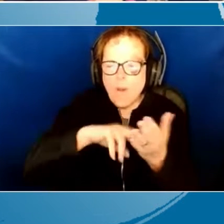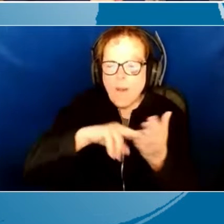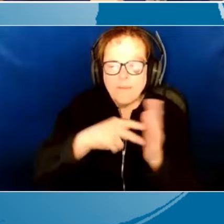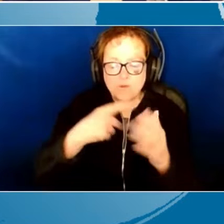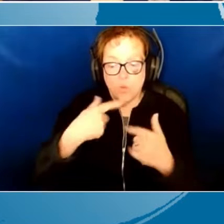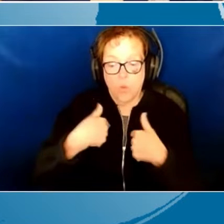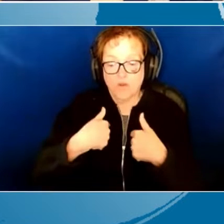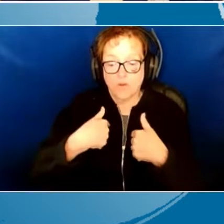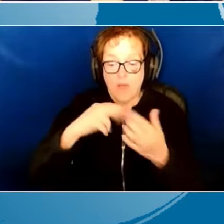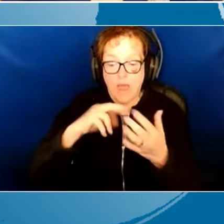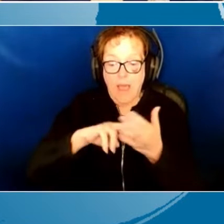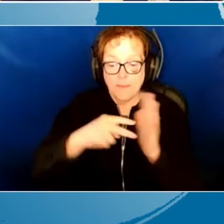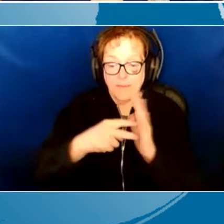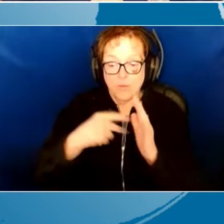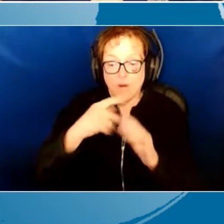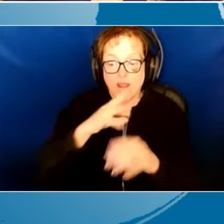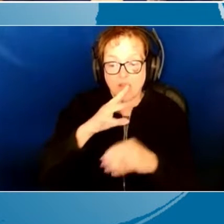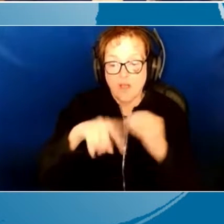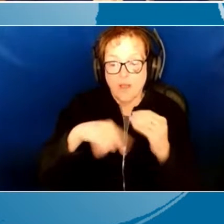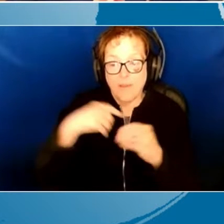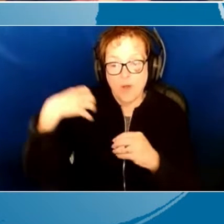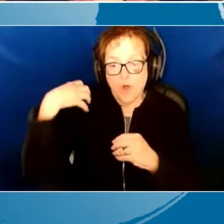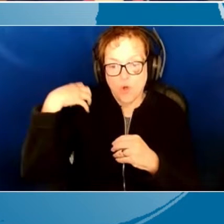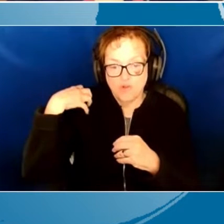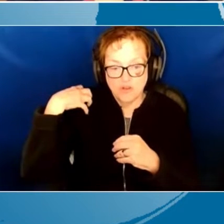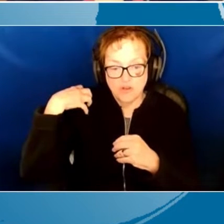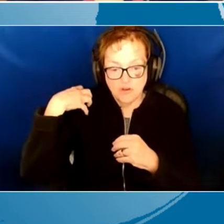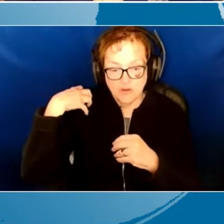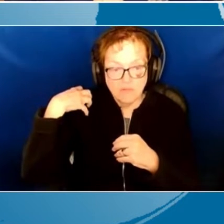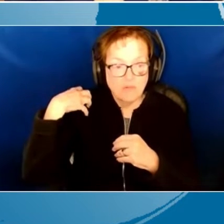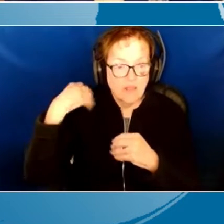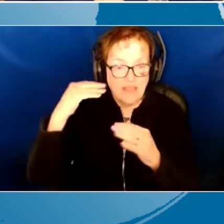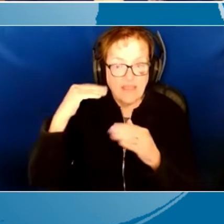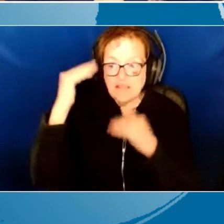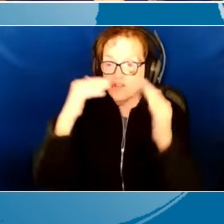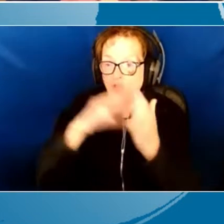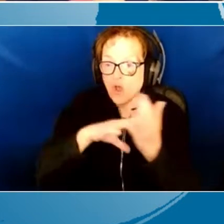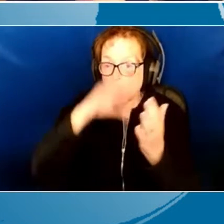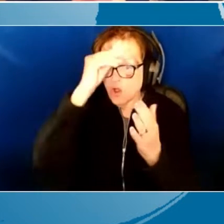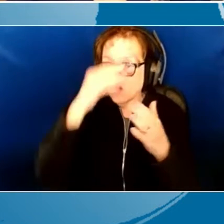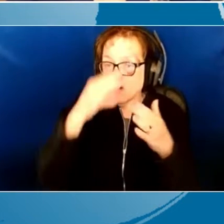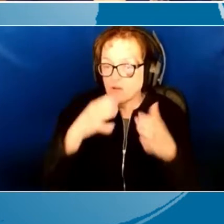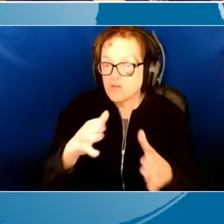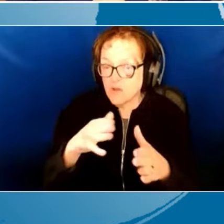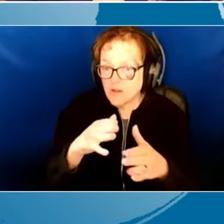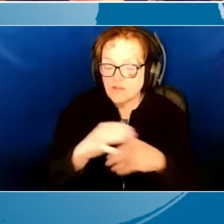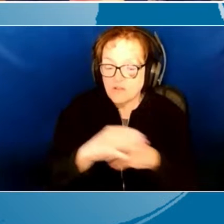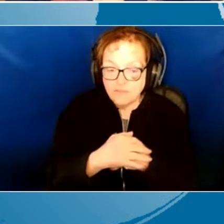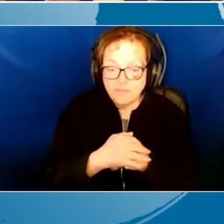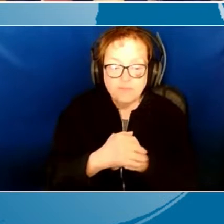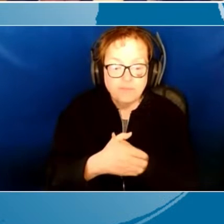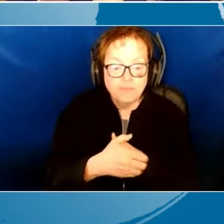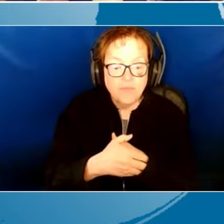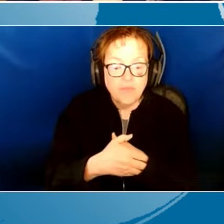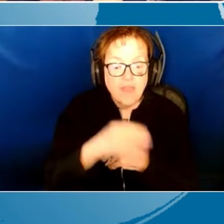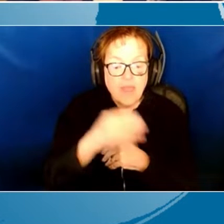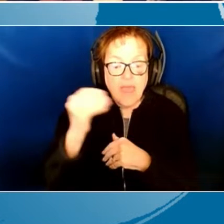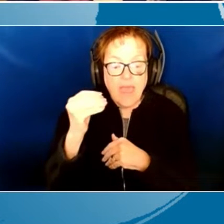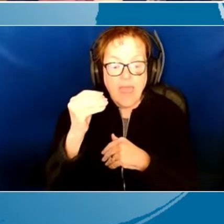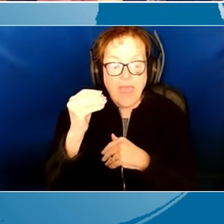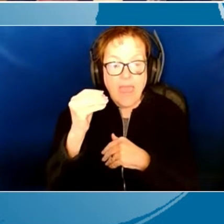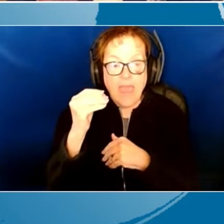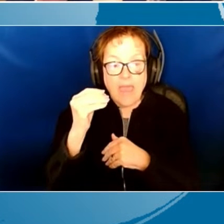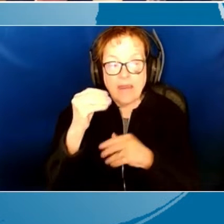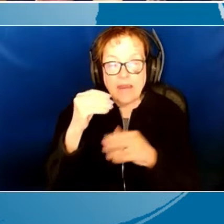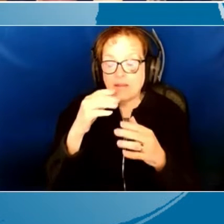mean when I say coaching? Well, it's an adult learning strategy. And it's an adult learning strategy in which the